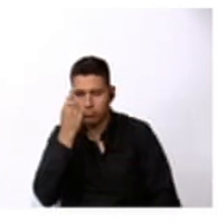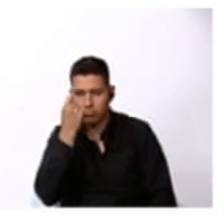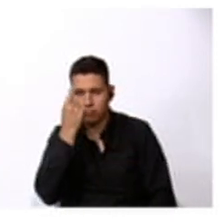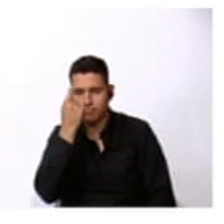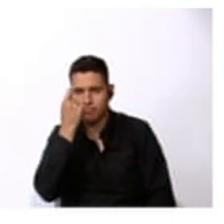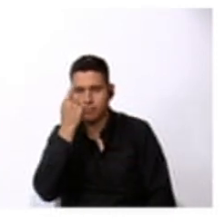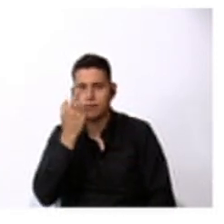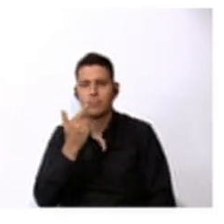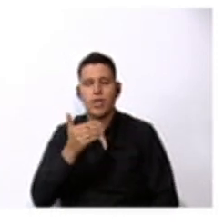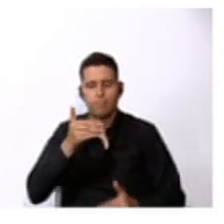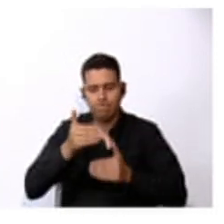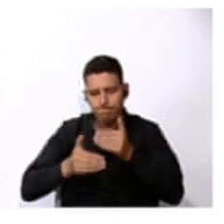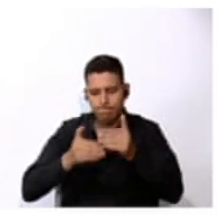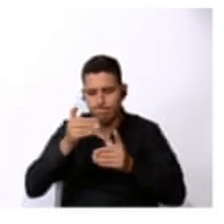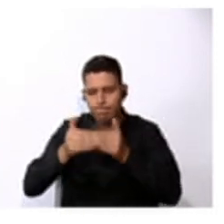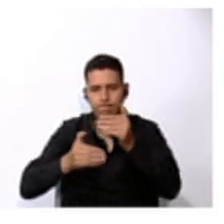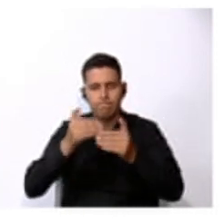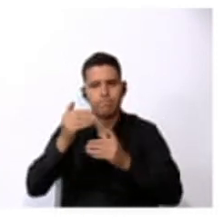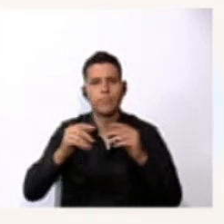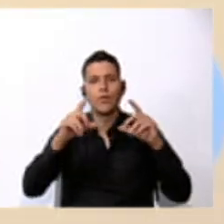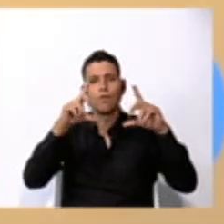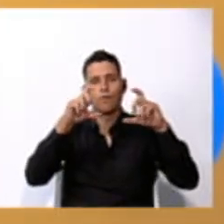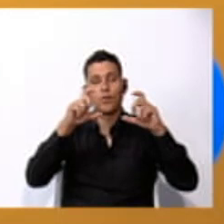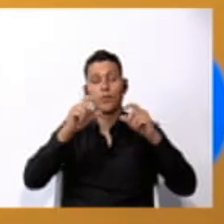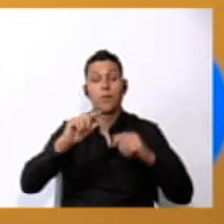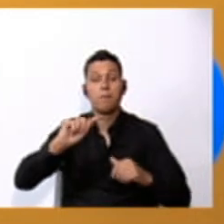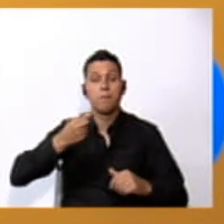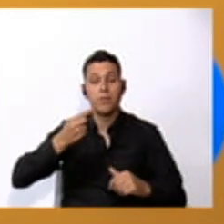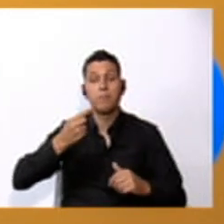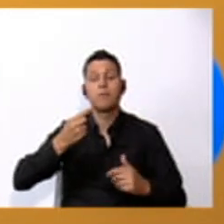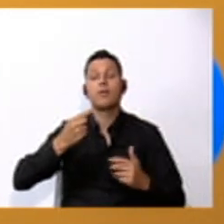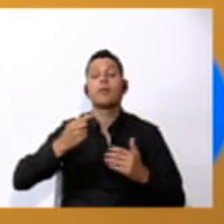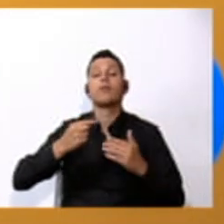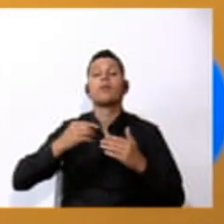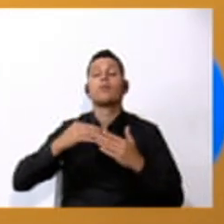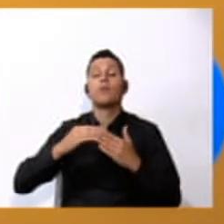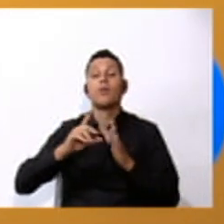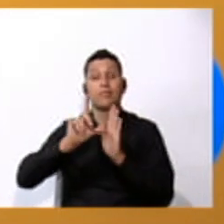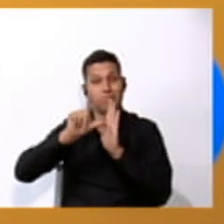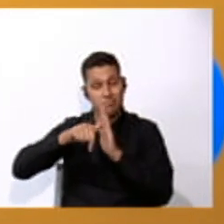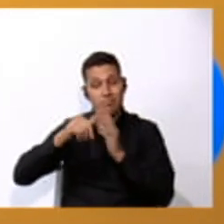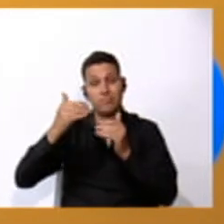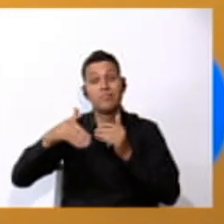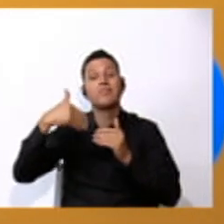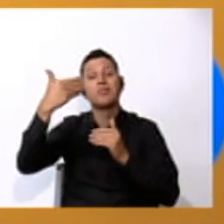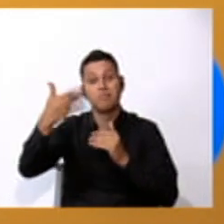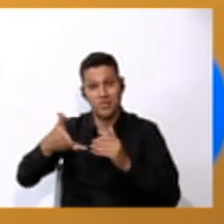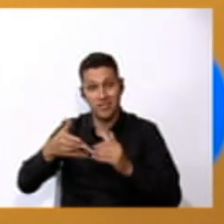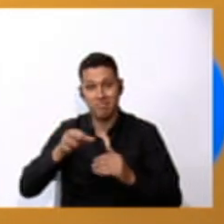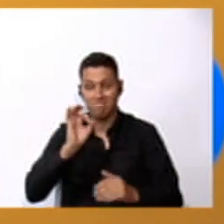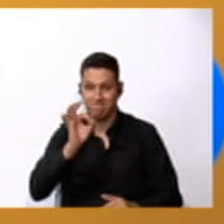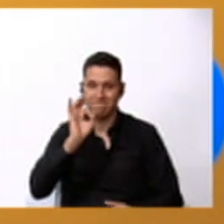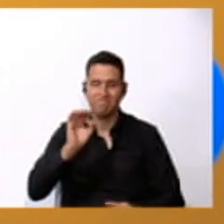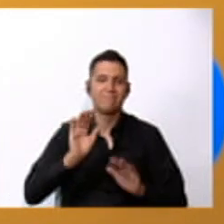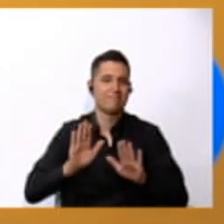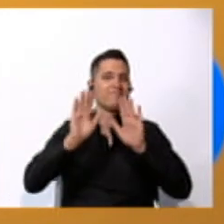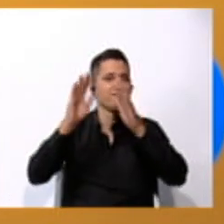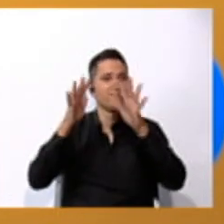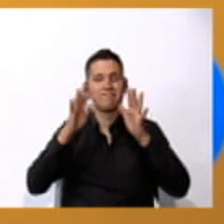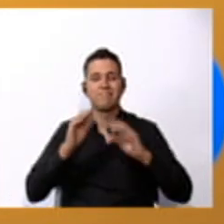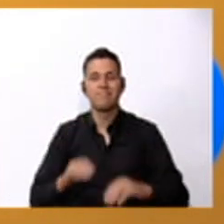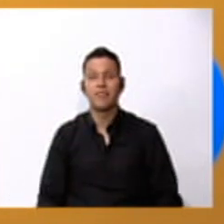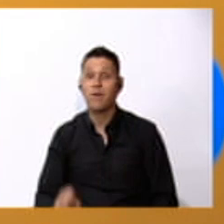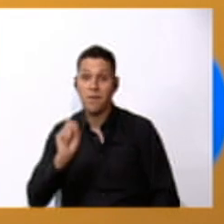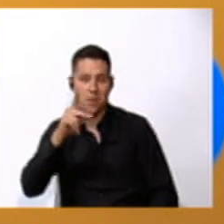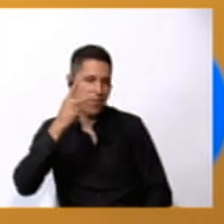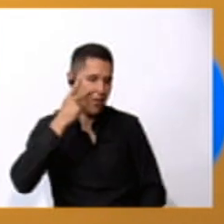sequencing pictures. Yes. Excellent. Very good. Well, see